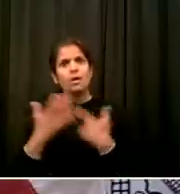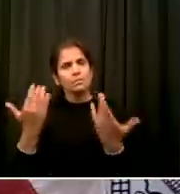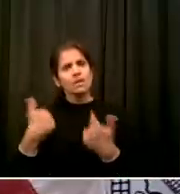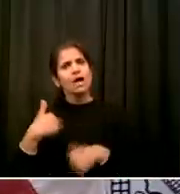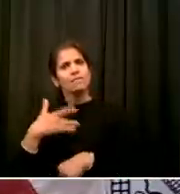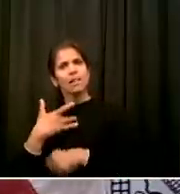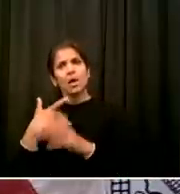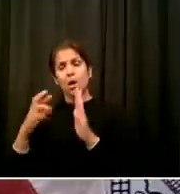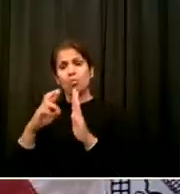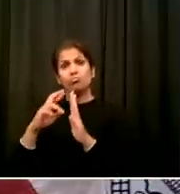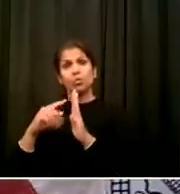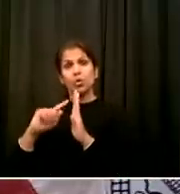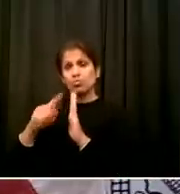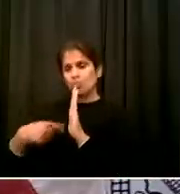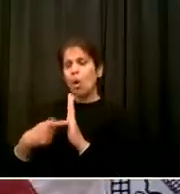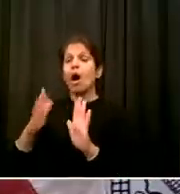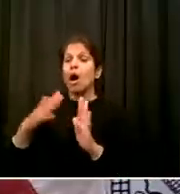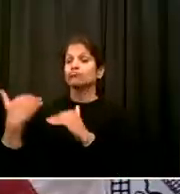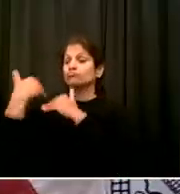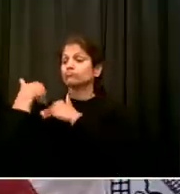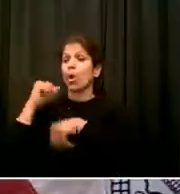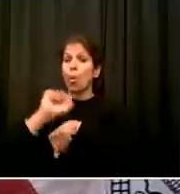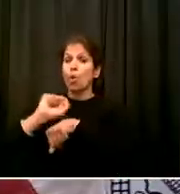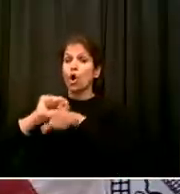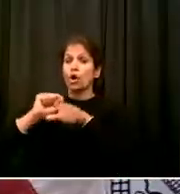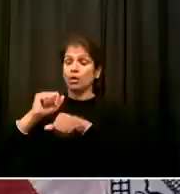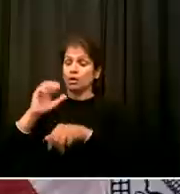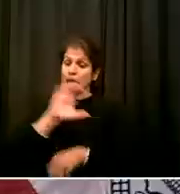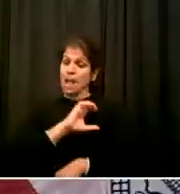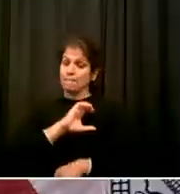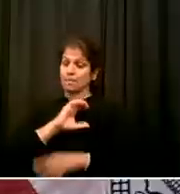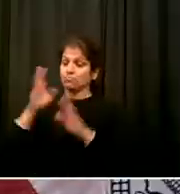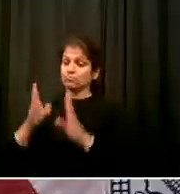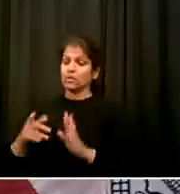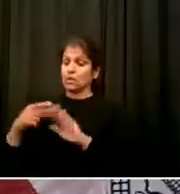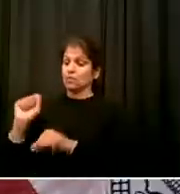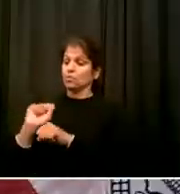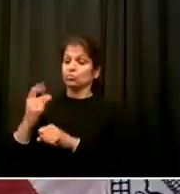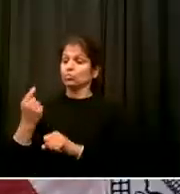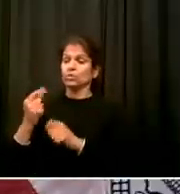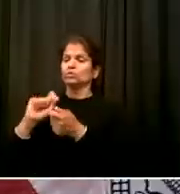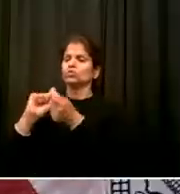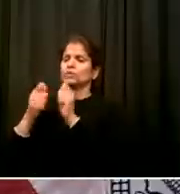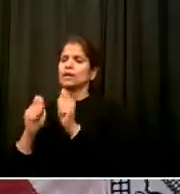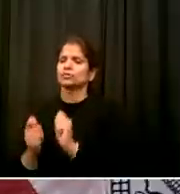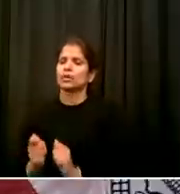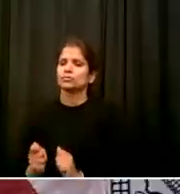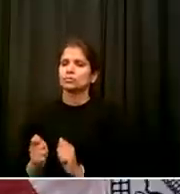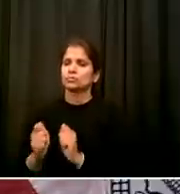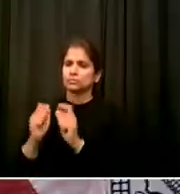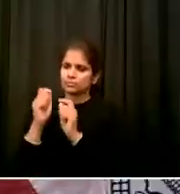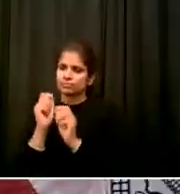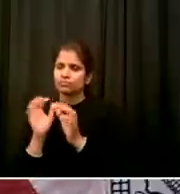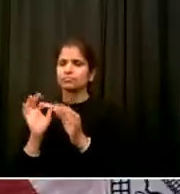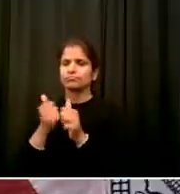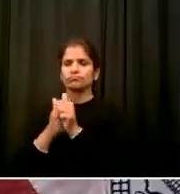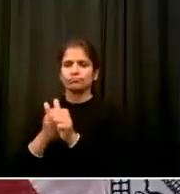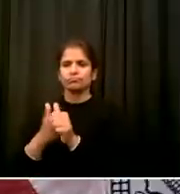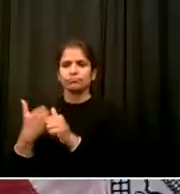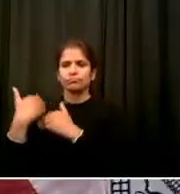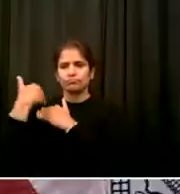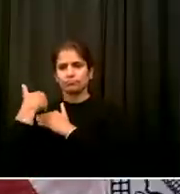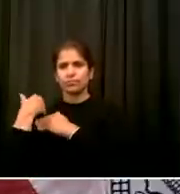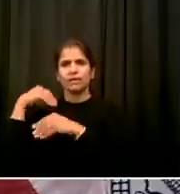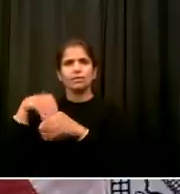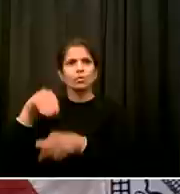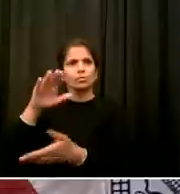All of that needs to be brought in more deeply into school safety So I think that's the best